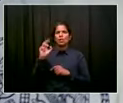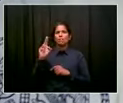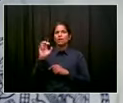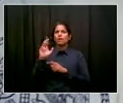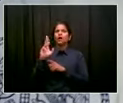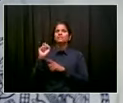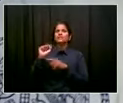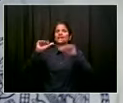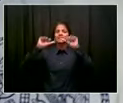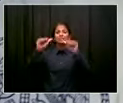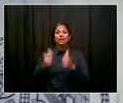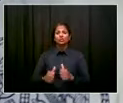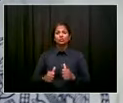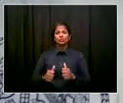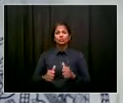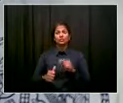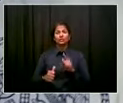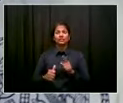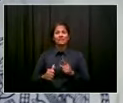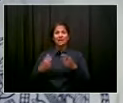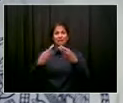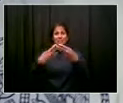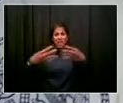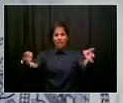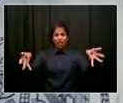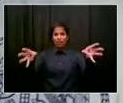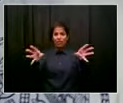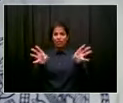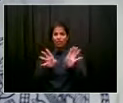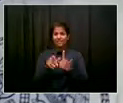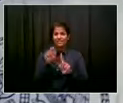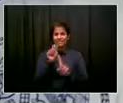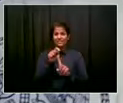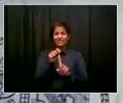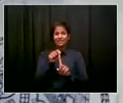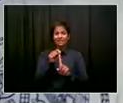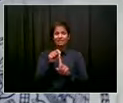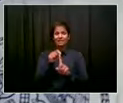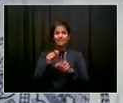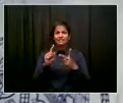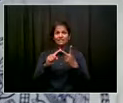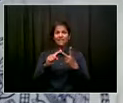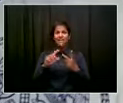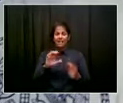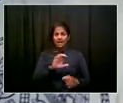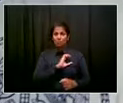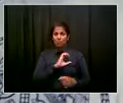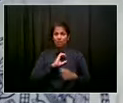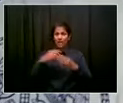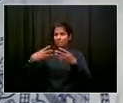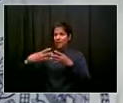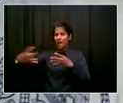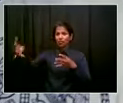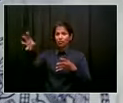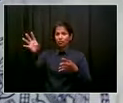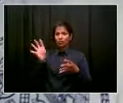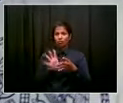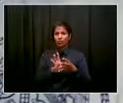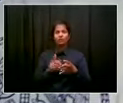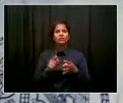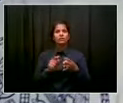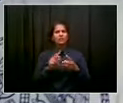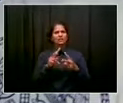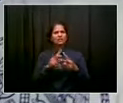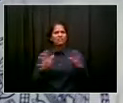had barriers outside of precincts for many months you had full streets that were closed off and